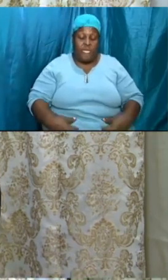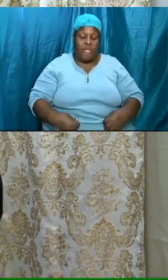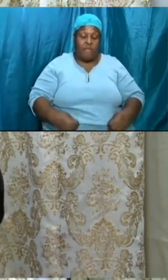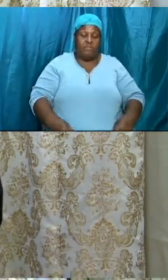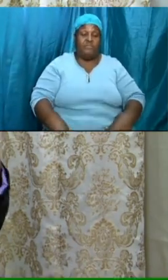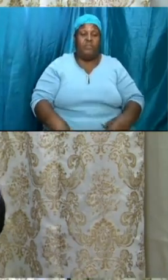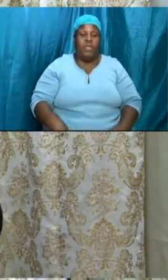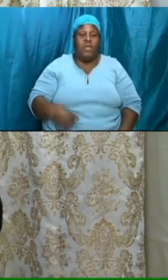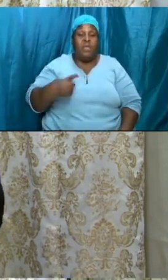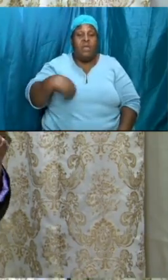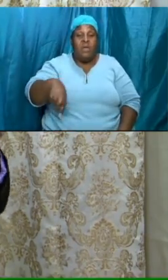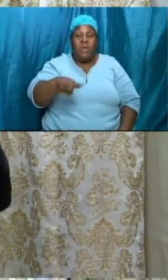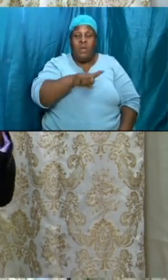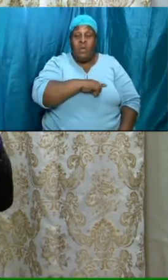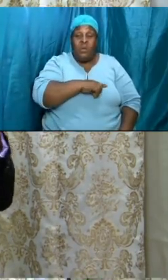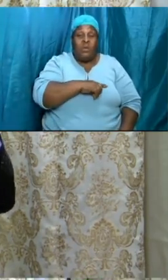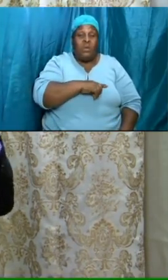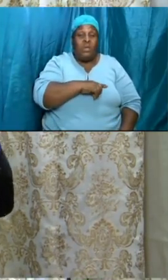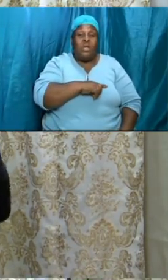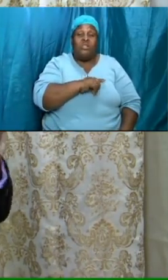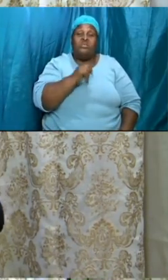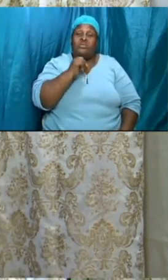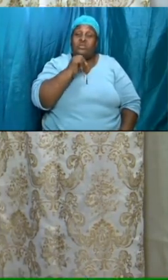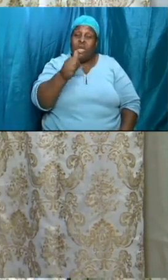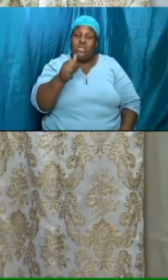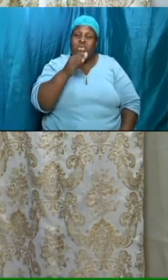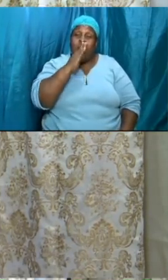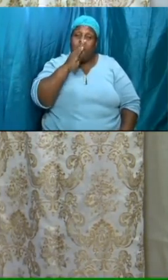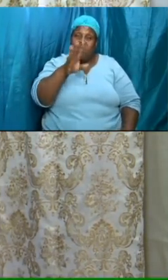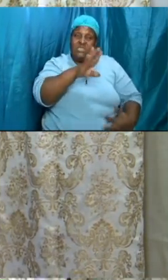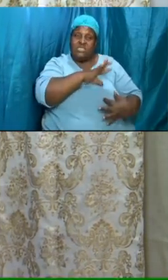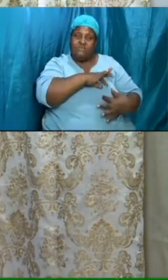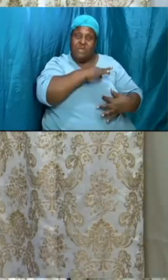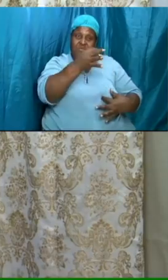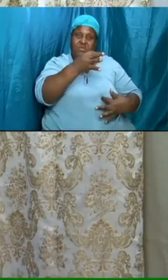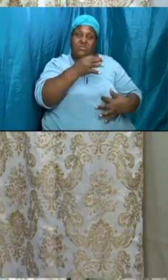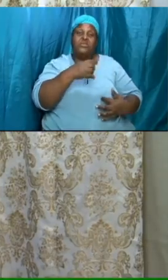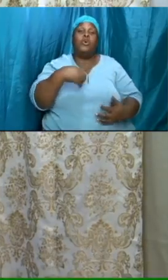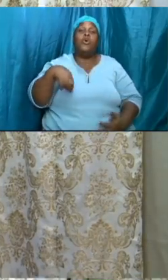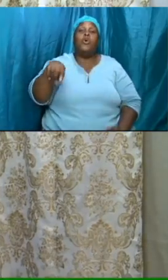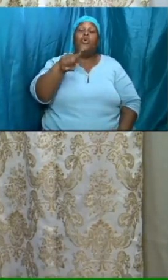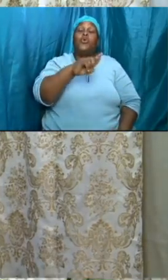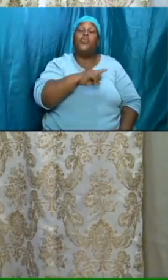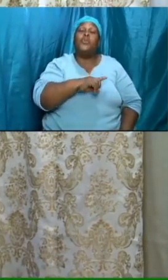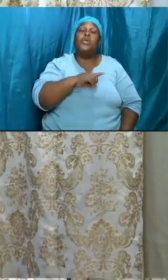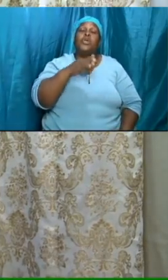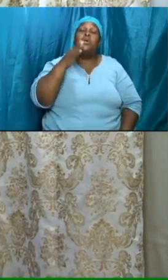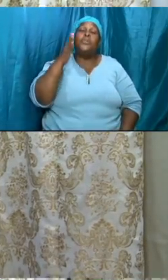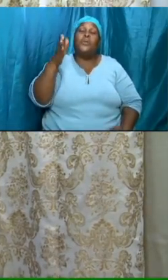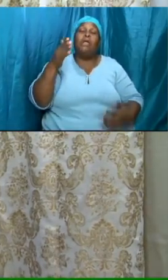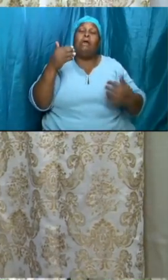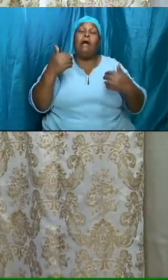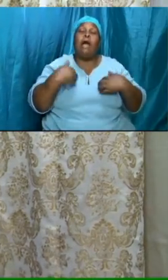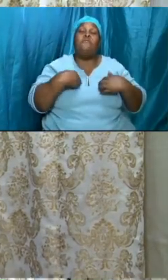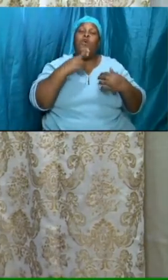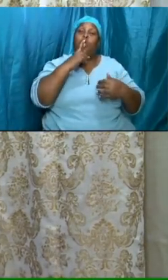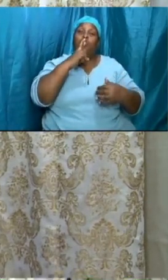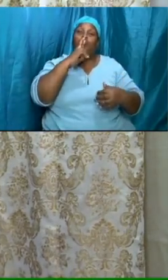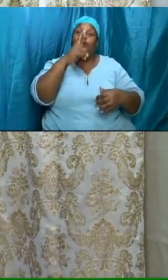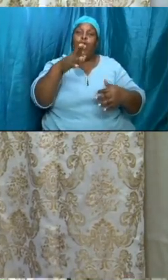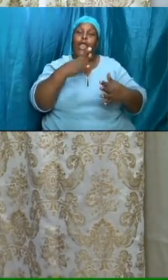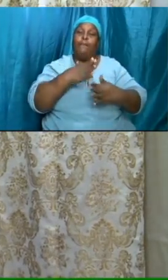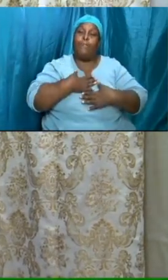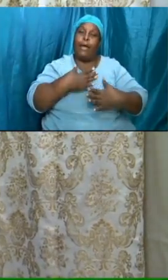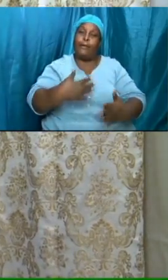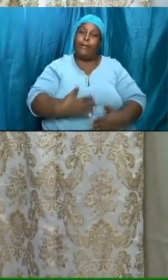we will not the spirits we will have bodies emphatically yes i am saying to us we